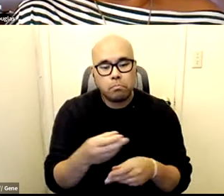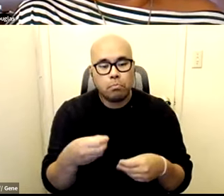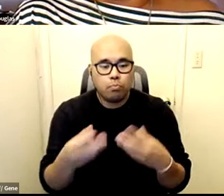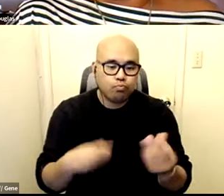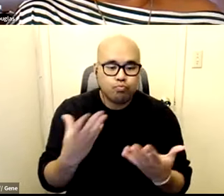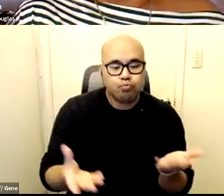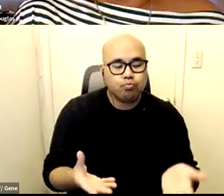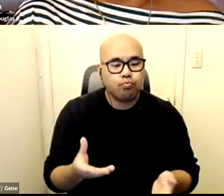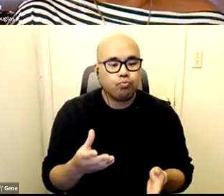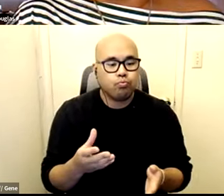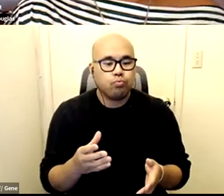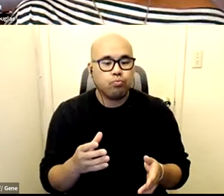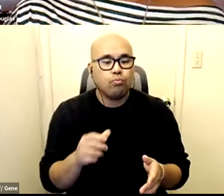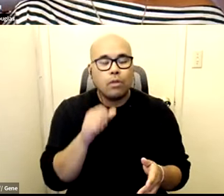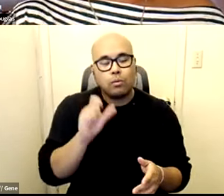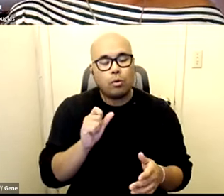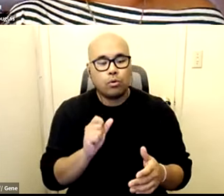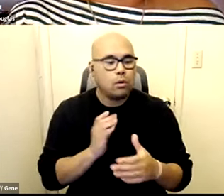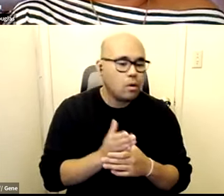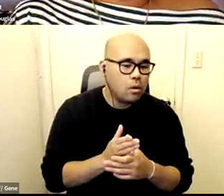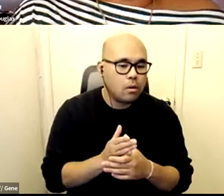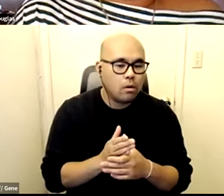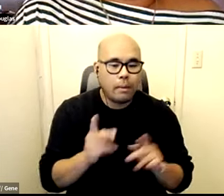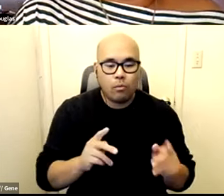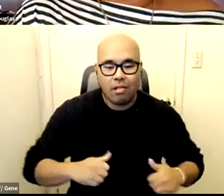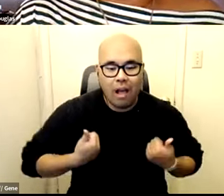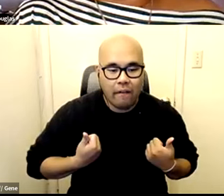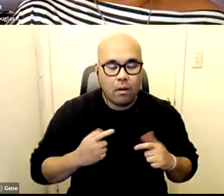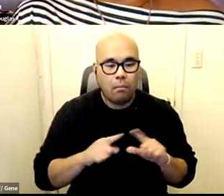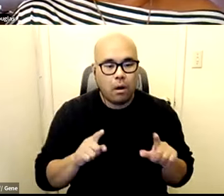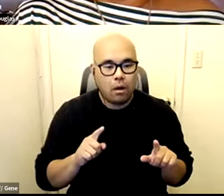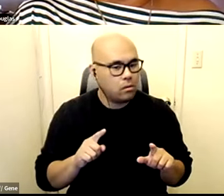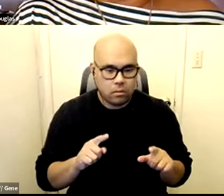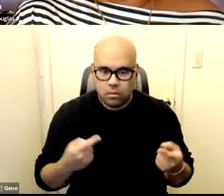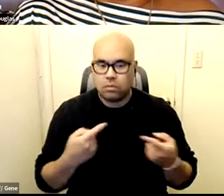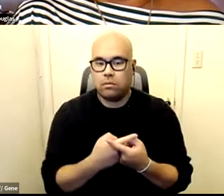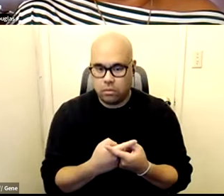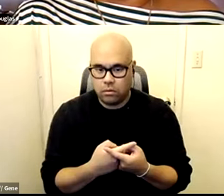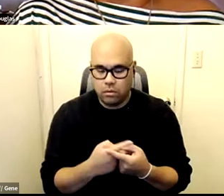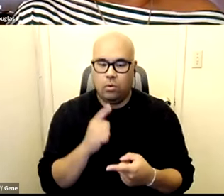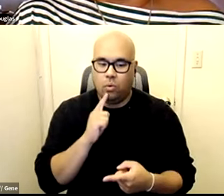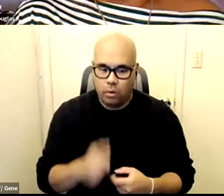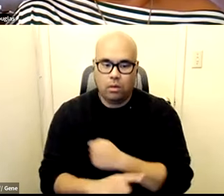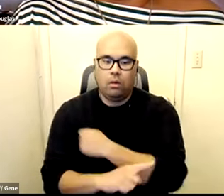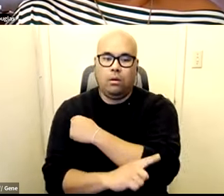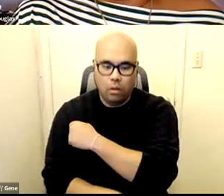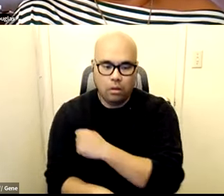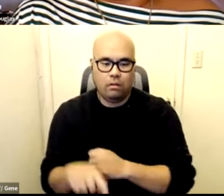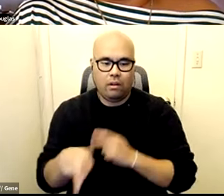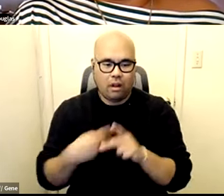-oppositional sort of facilitation in people's lives, but actually act in this incredibly punitive way quite often.